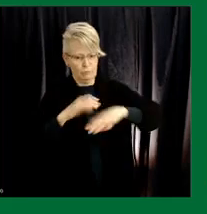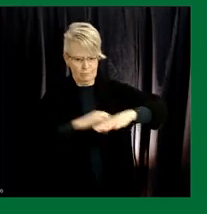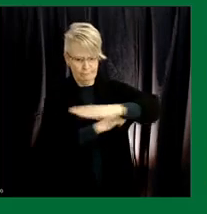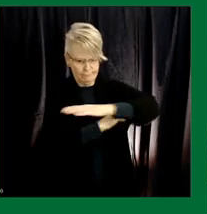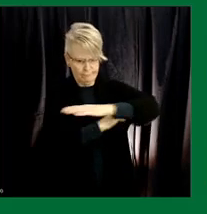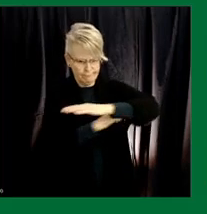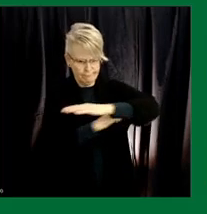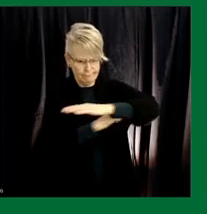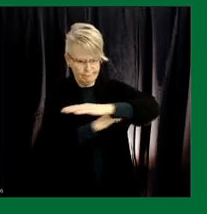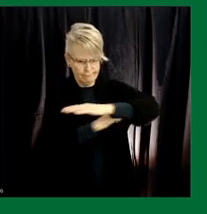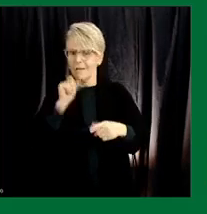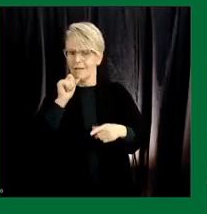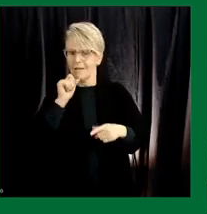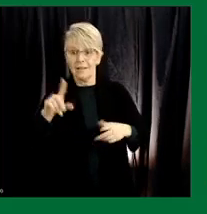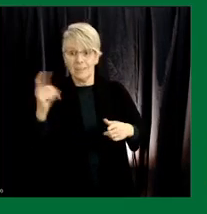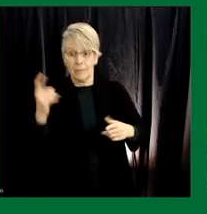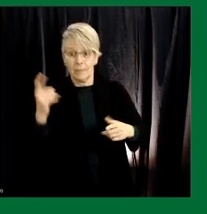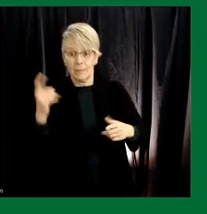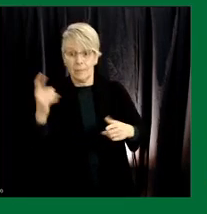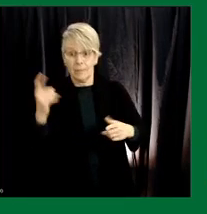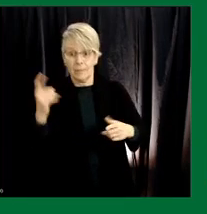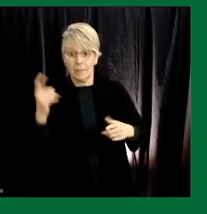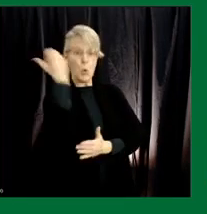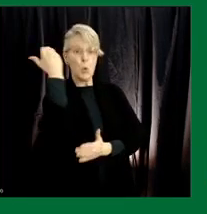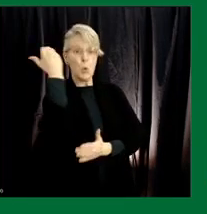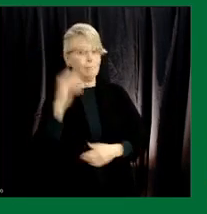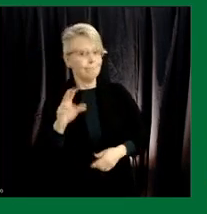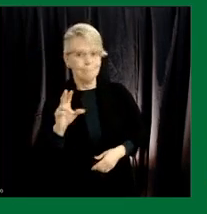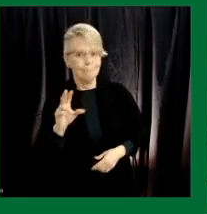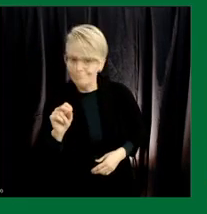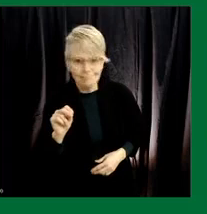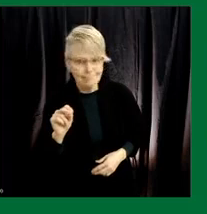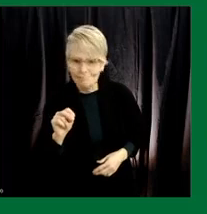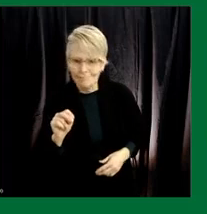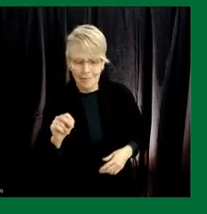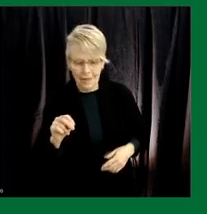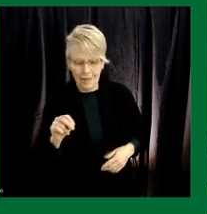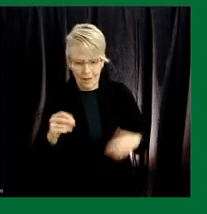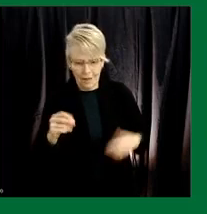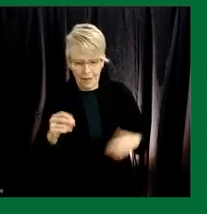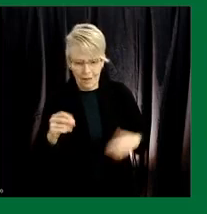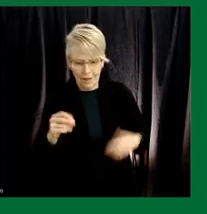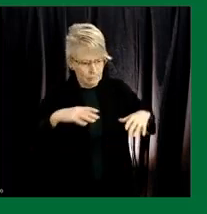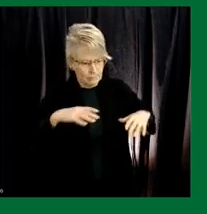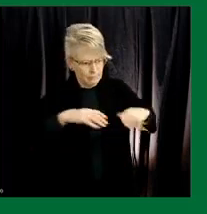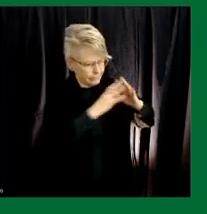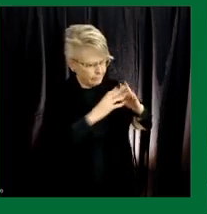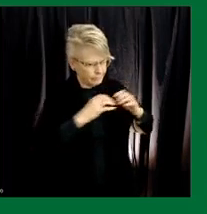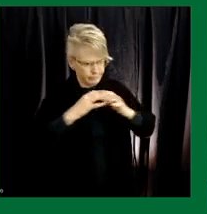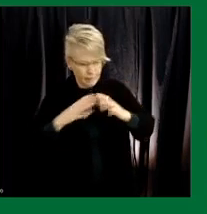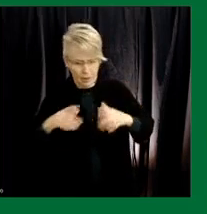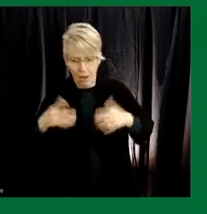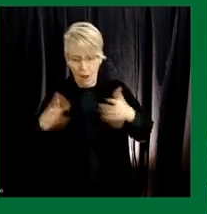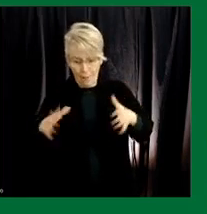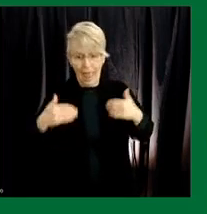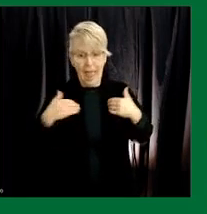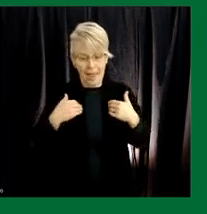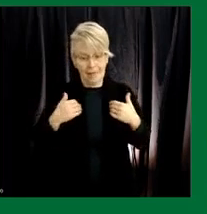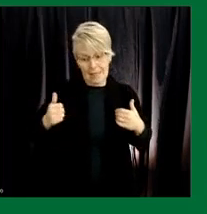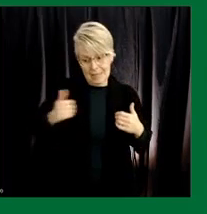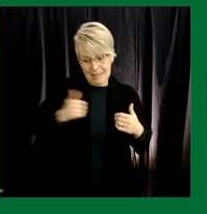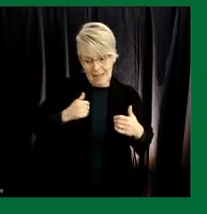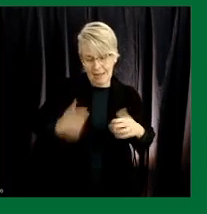build something new here we we really um building on previous investments we already operate canada's largest high containment